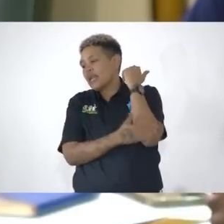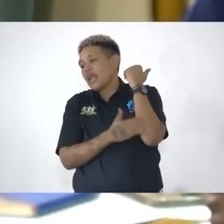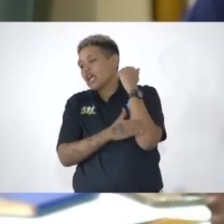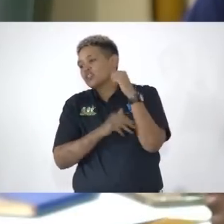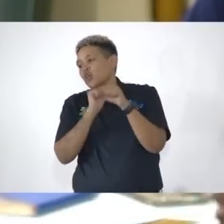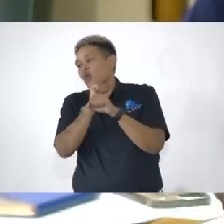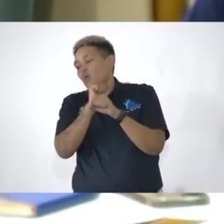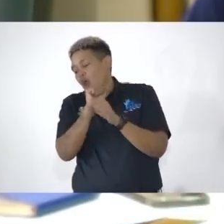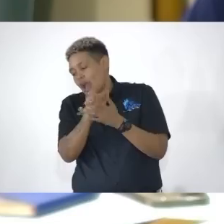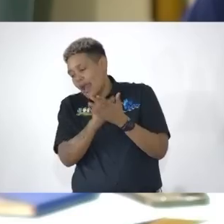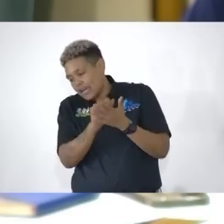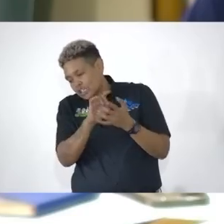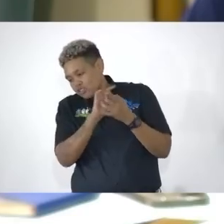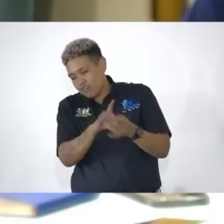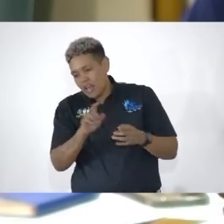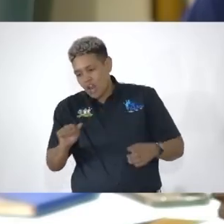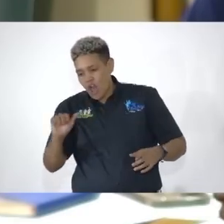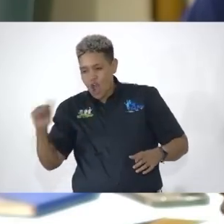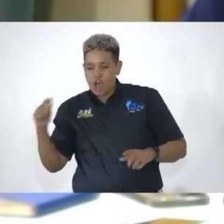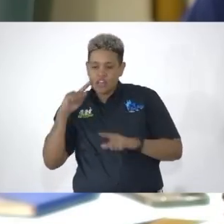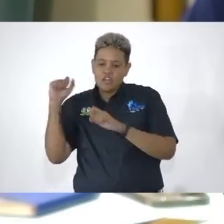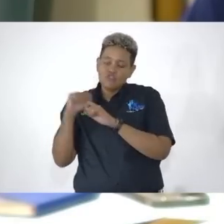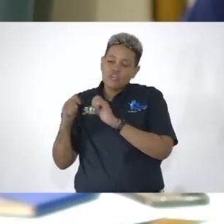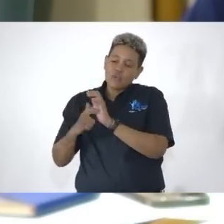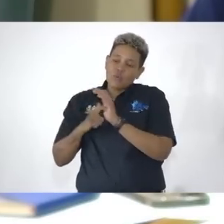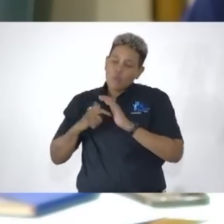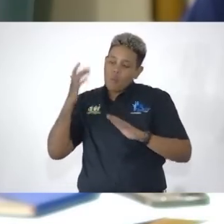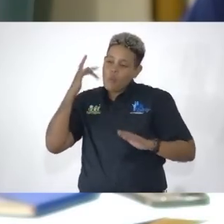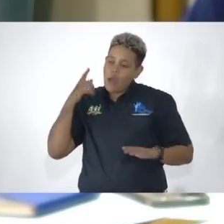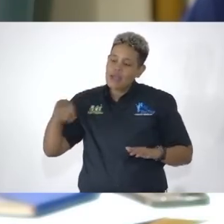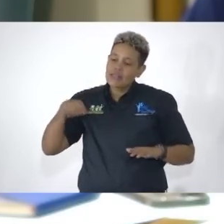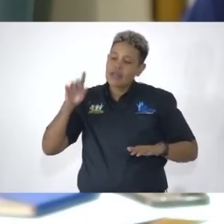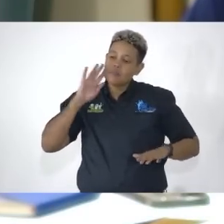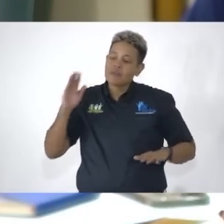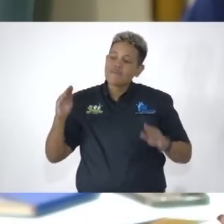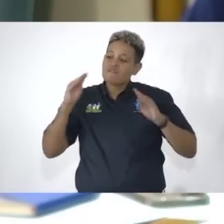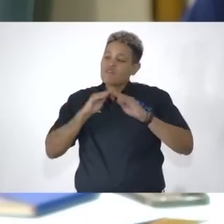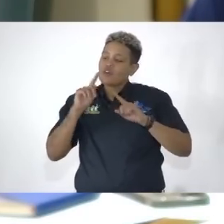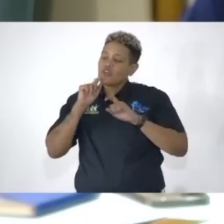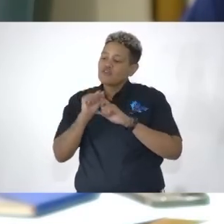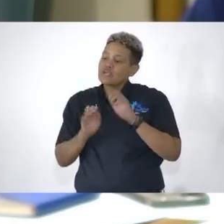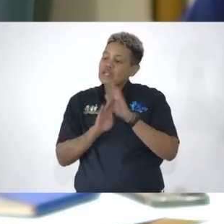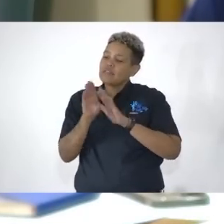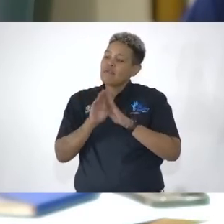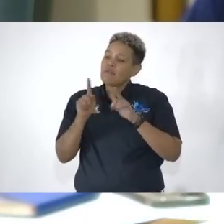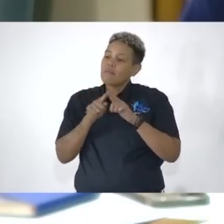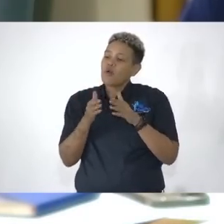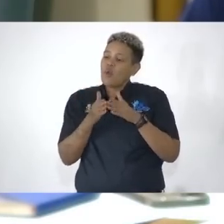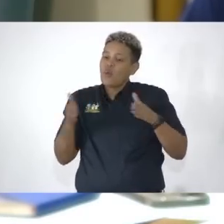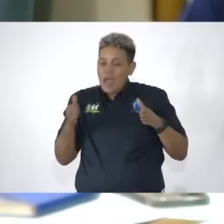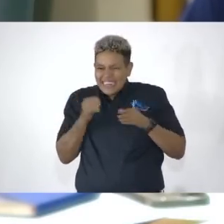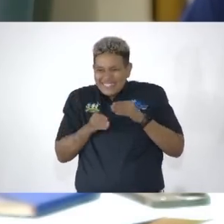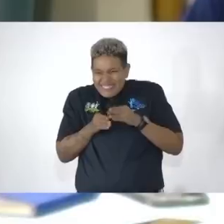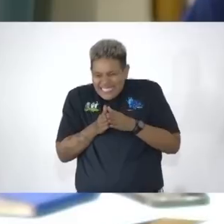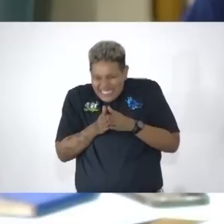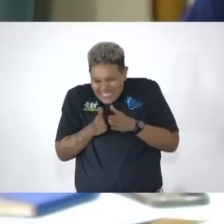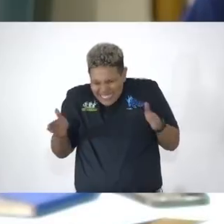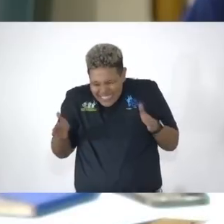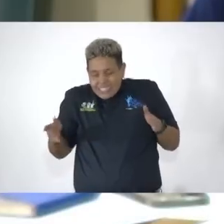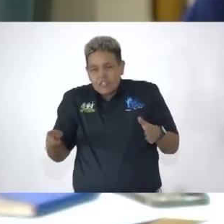Agency, among other requirements, because there will be further development and widening of the